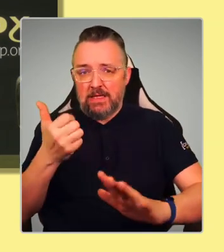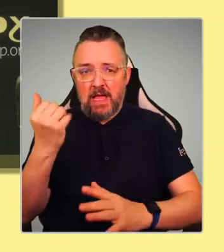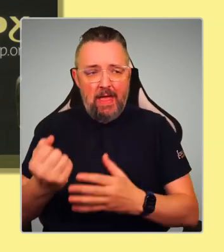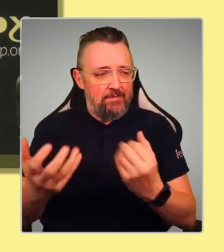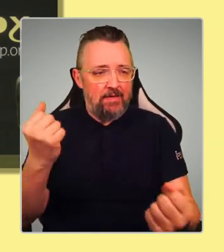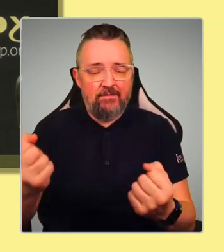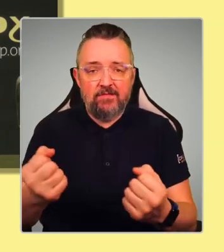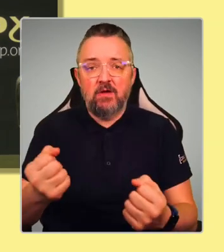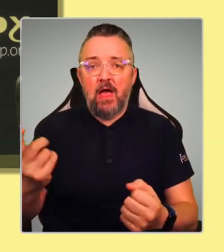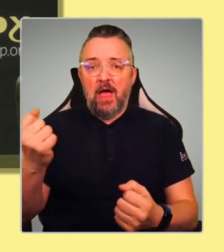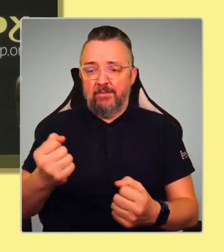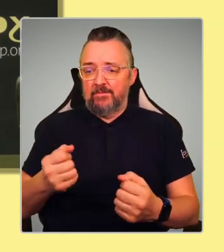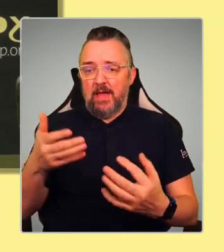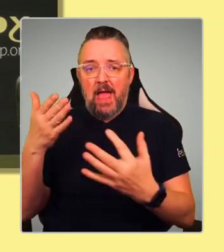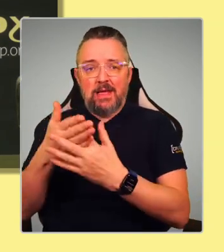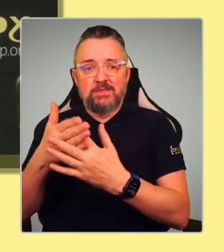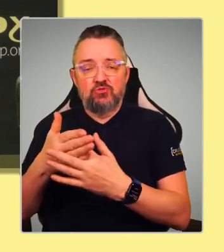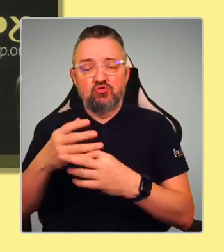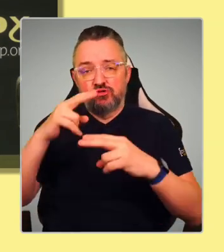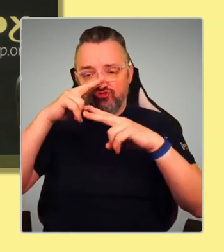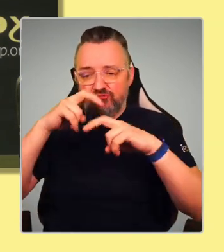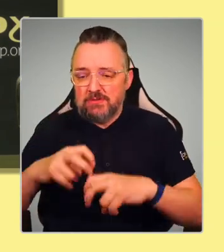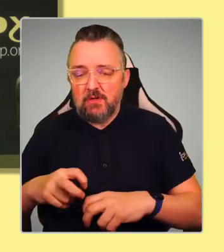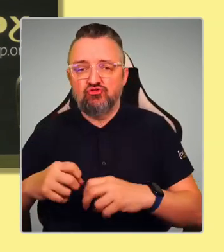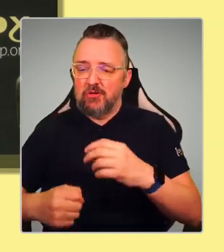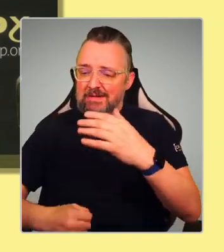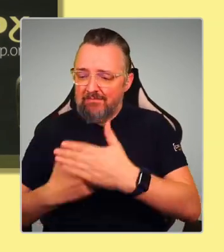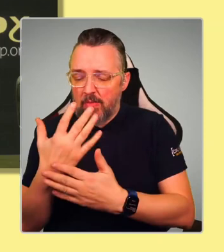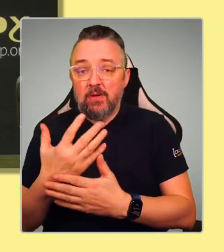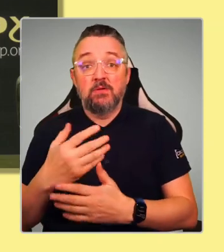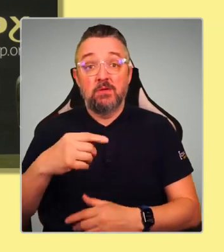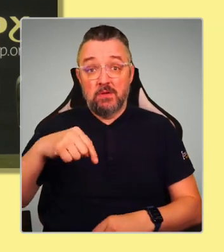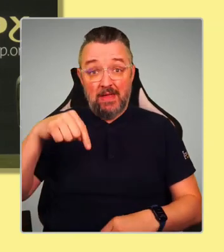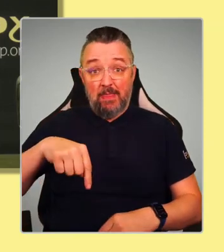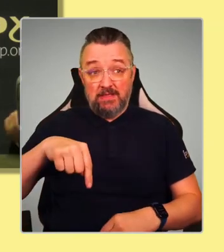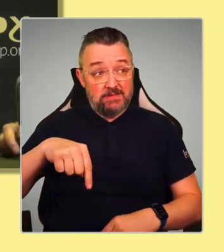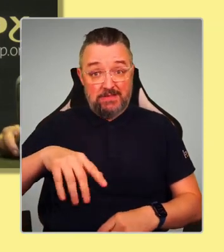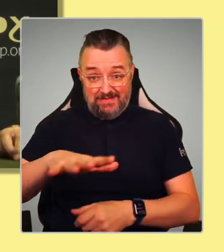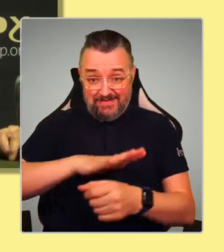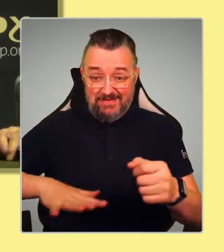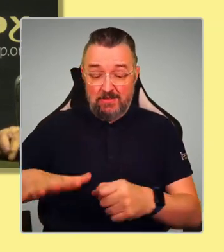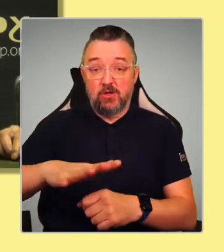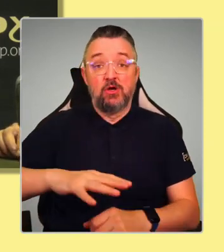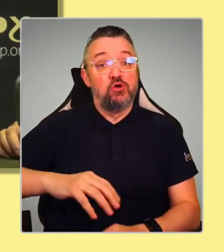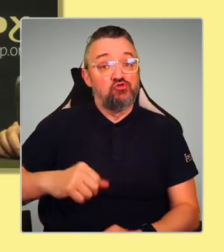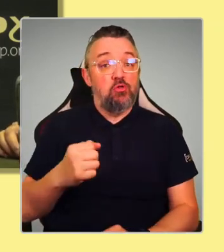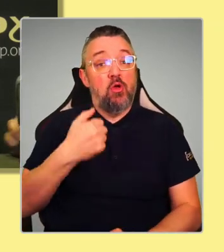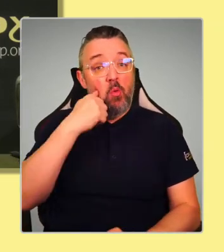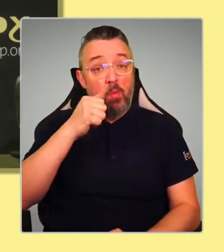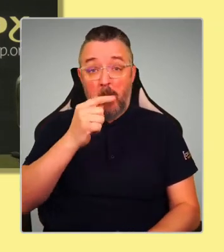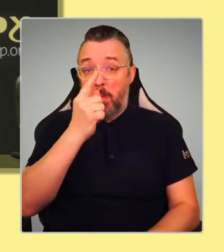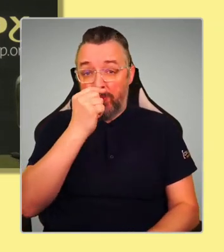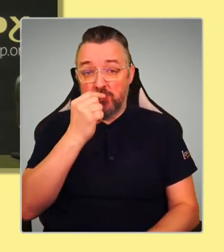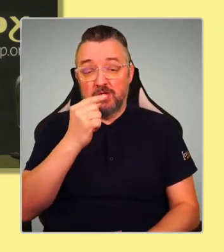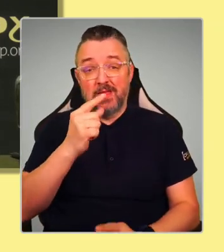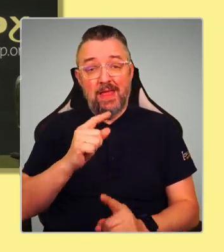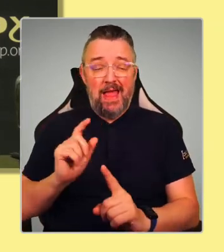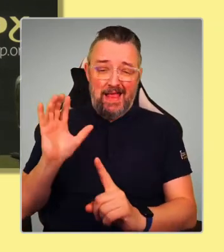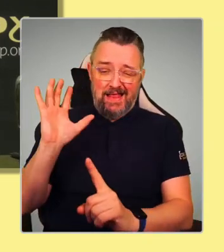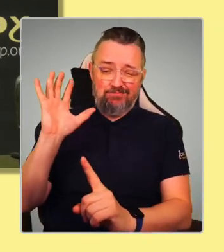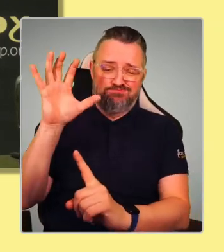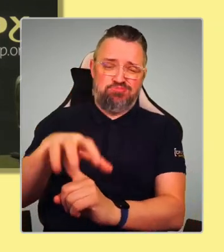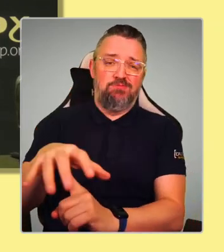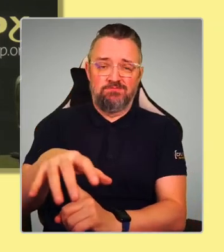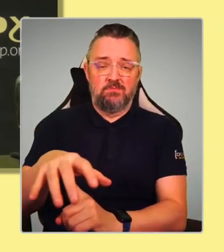got access to research and development. This is where it's happening. You know, we're going to be potentially the capital when it comes to